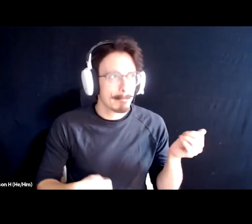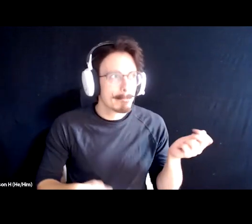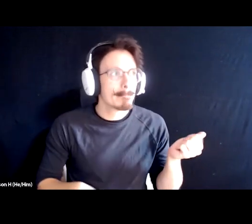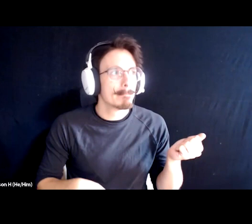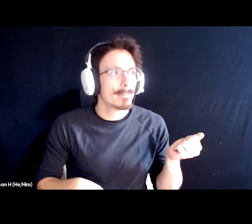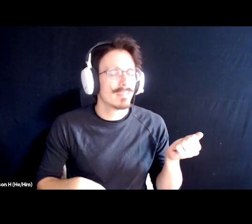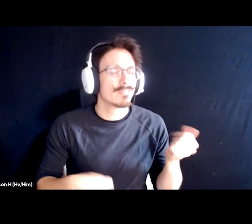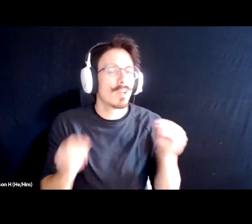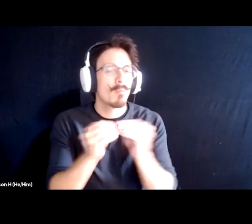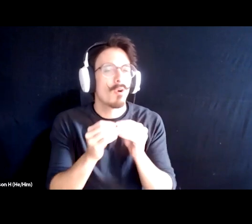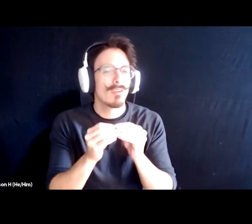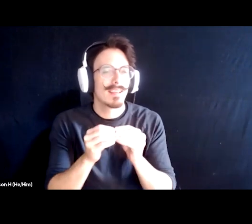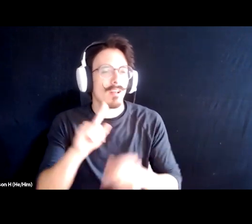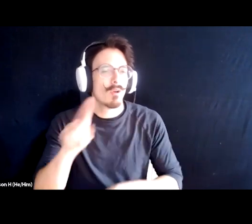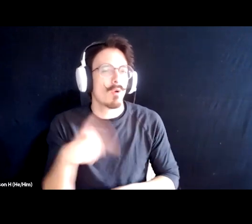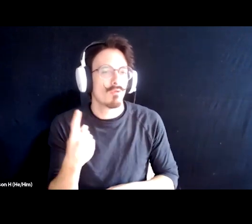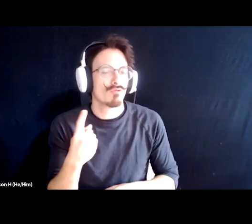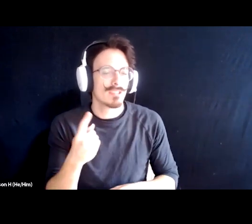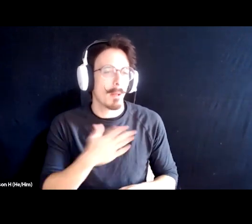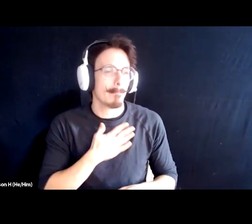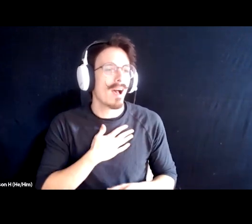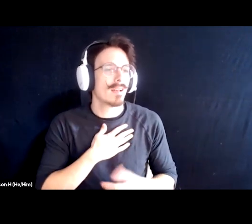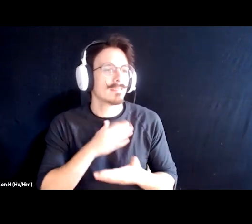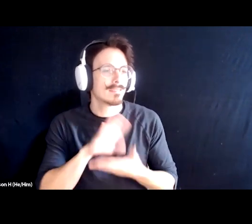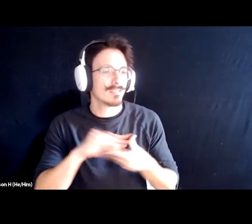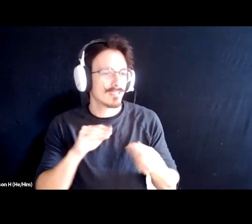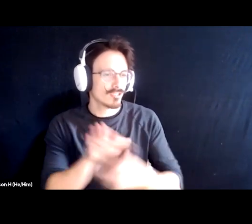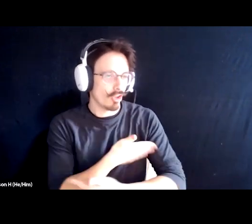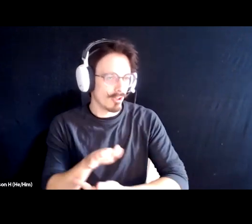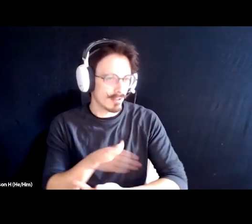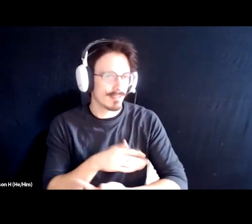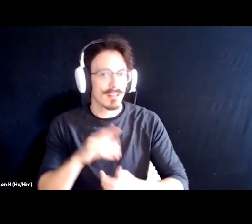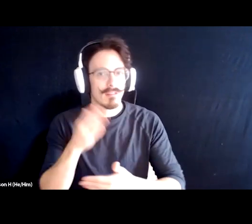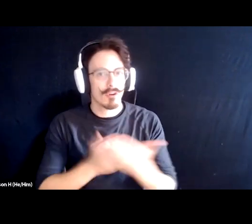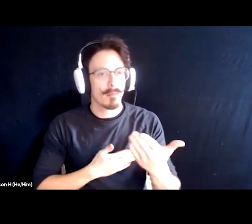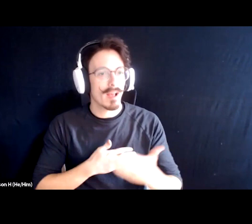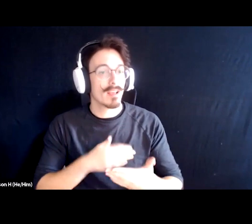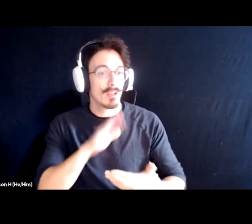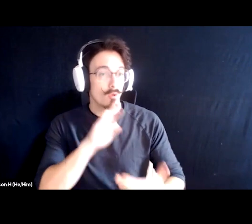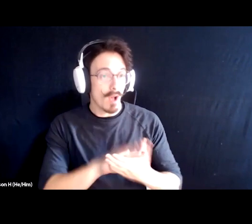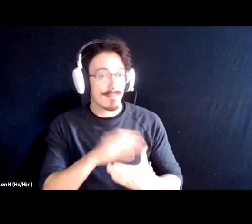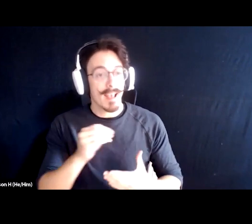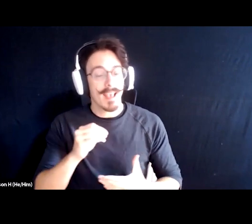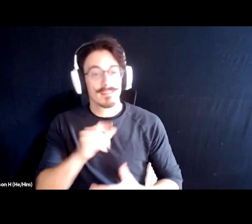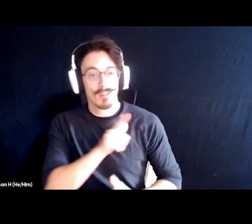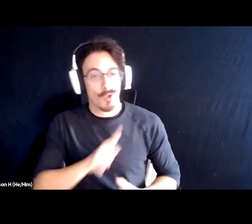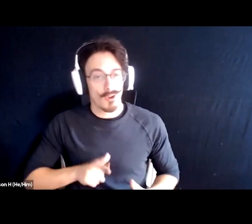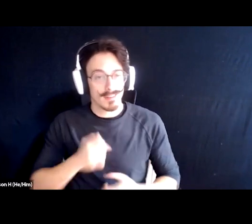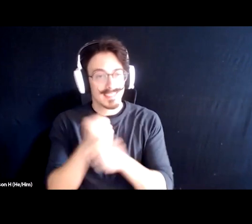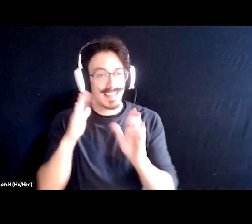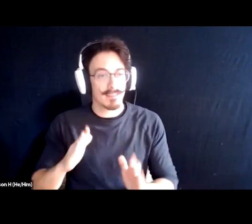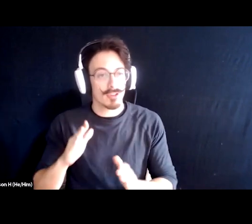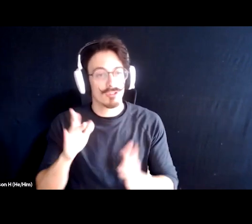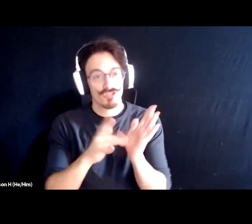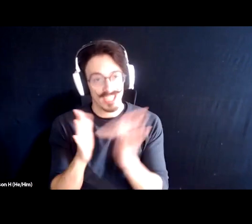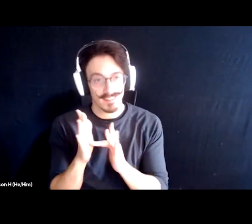i hit you with some original music i wrote this song uh partially for my wife and partially for our lord and savior jesus christ by the way uh ladies